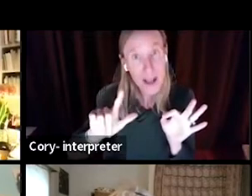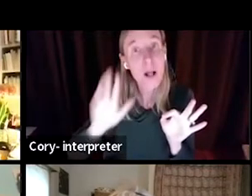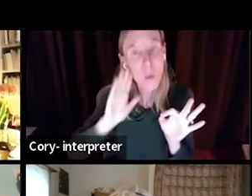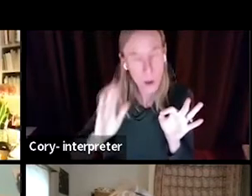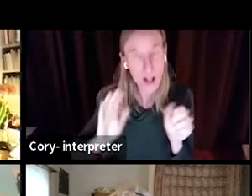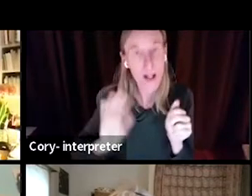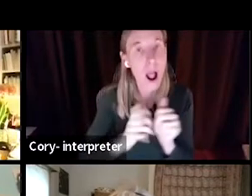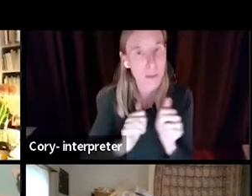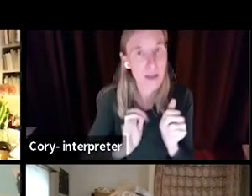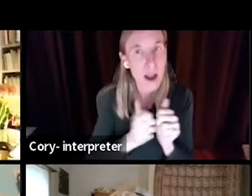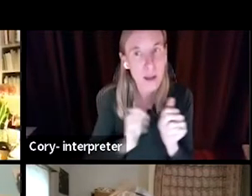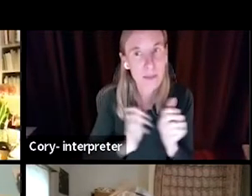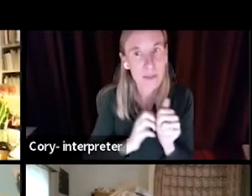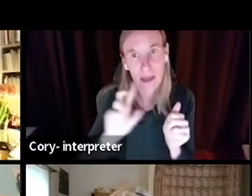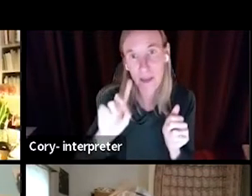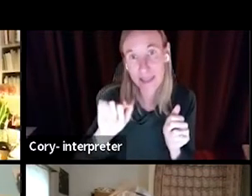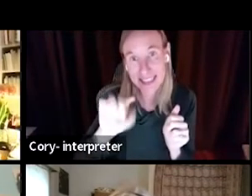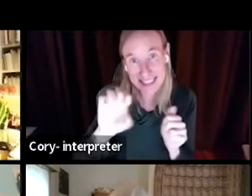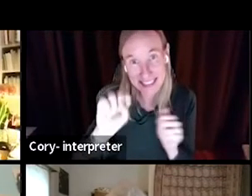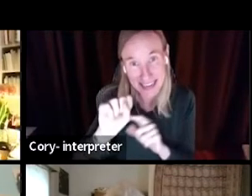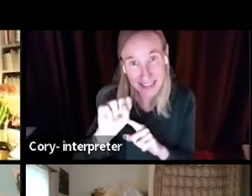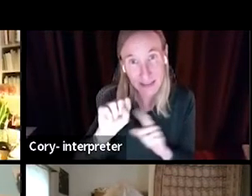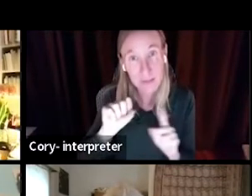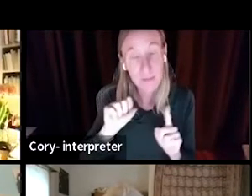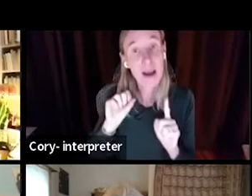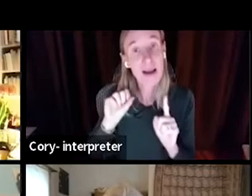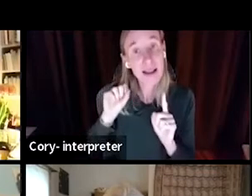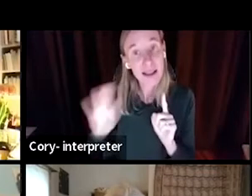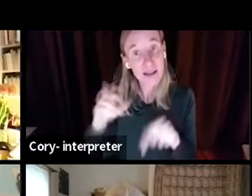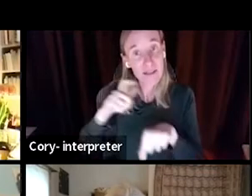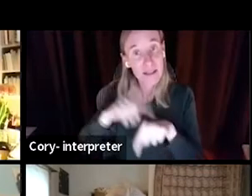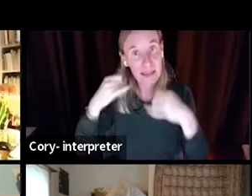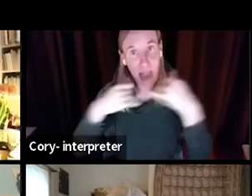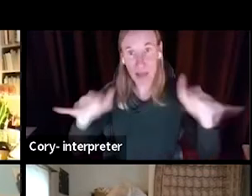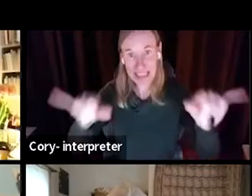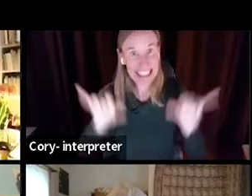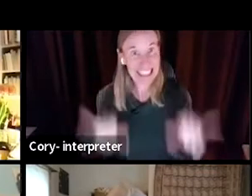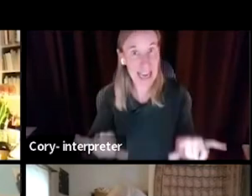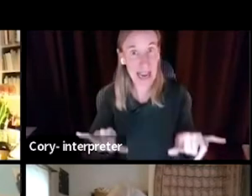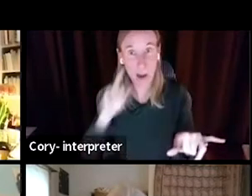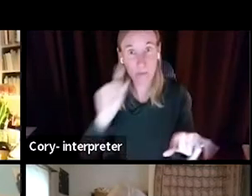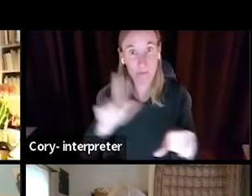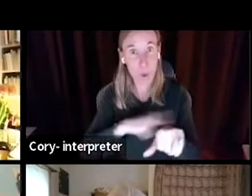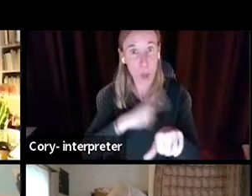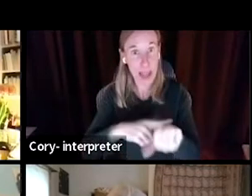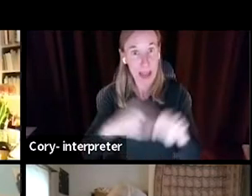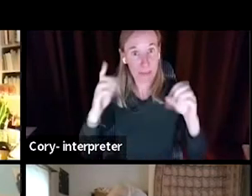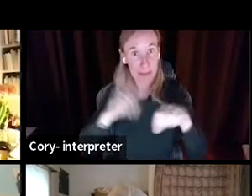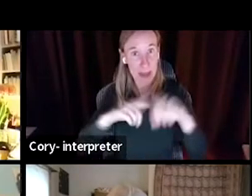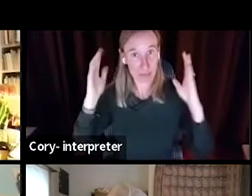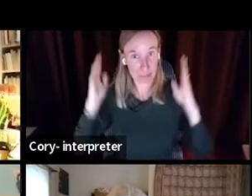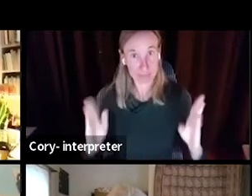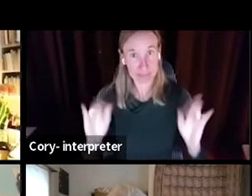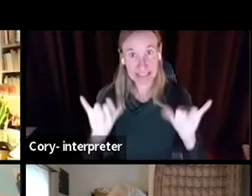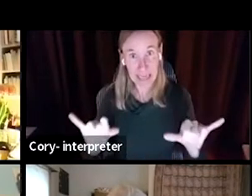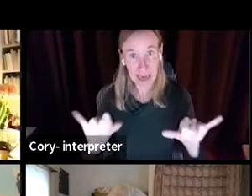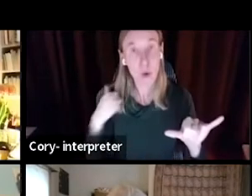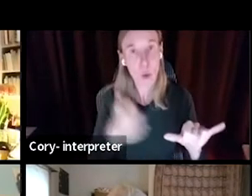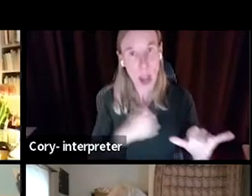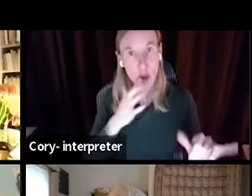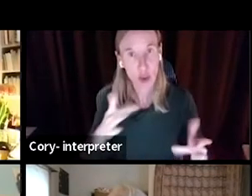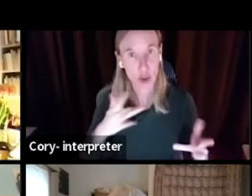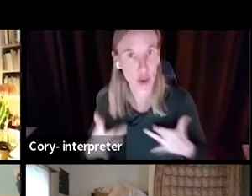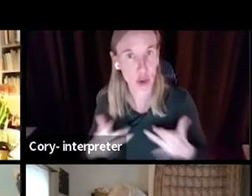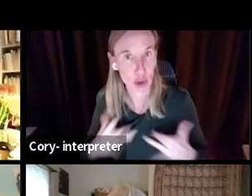but even if the timeline remains the same in terms of length of time. We're very concerned about